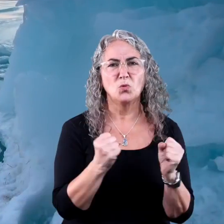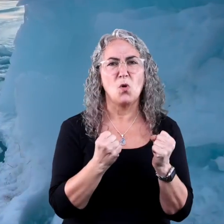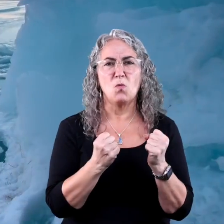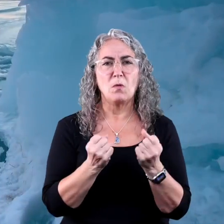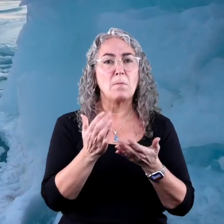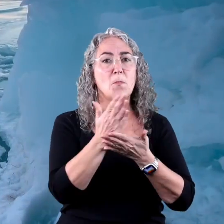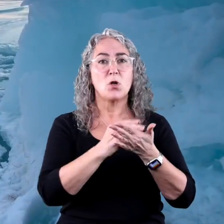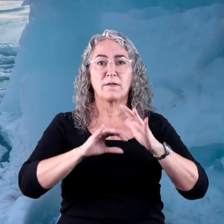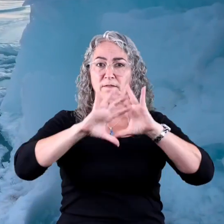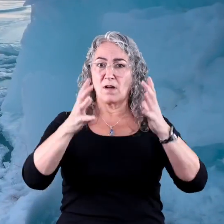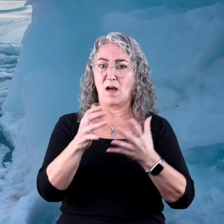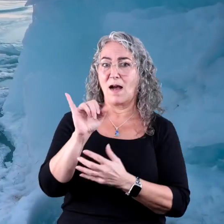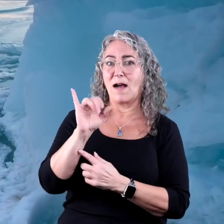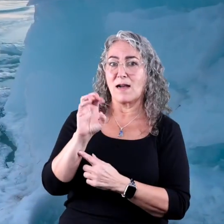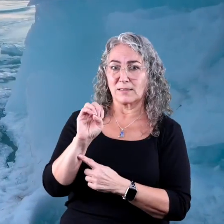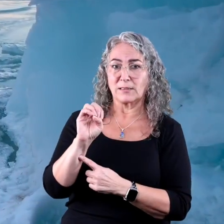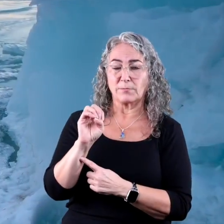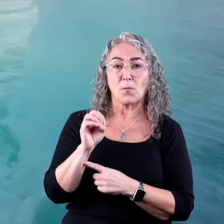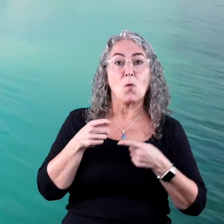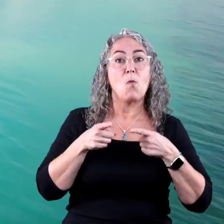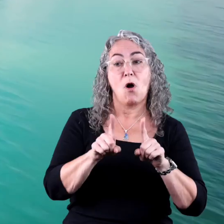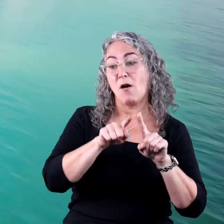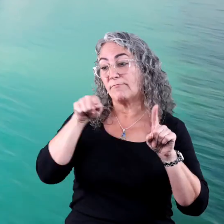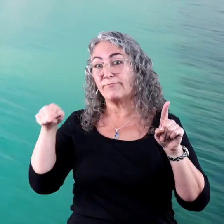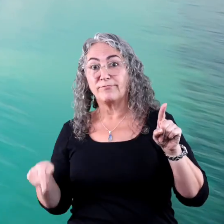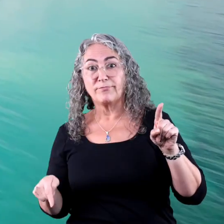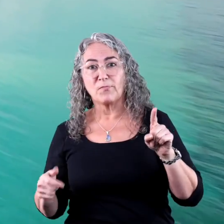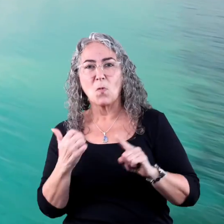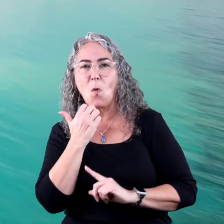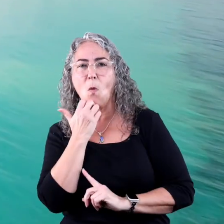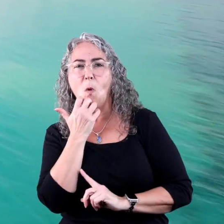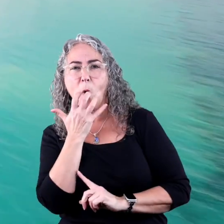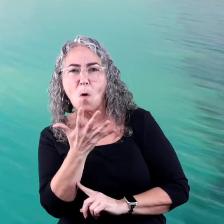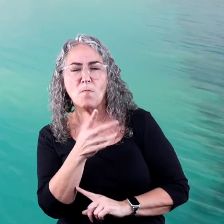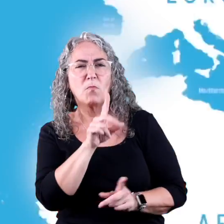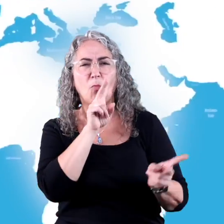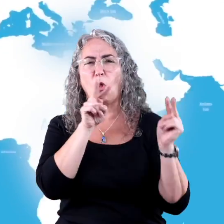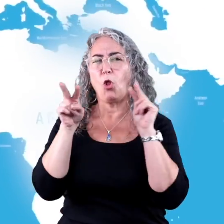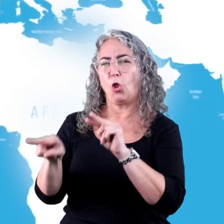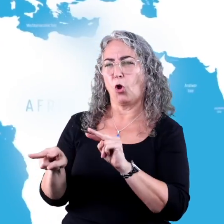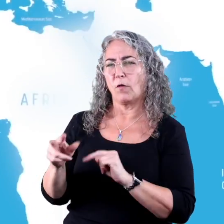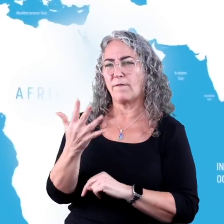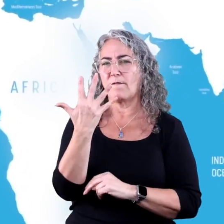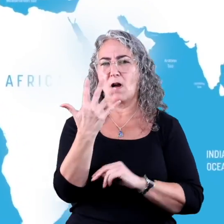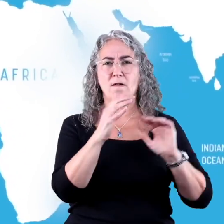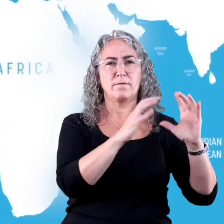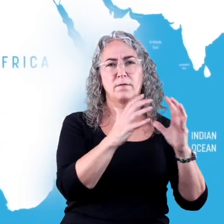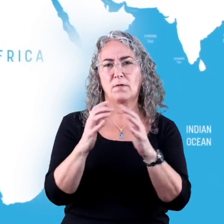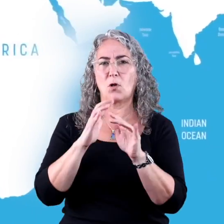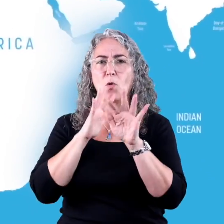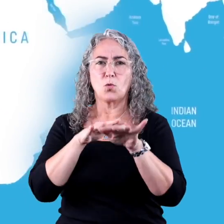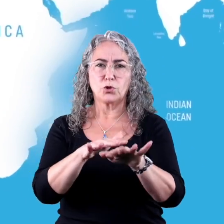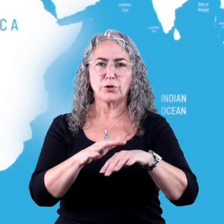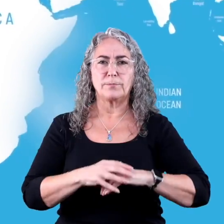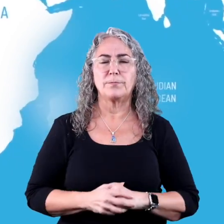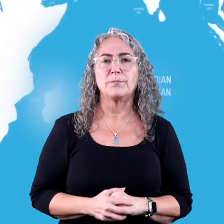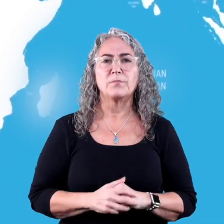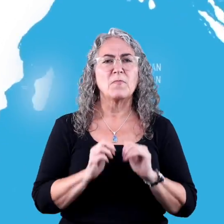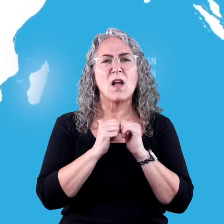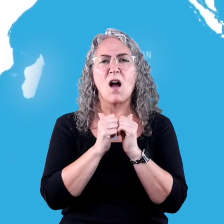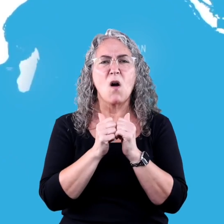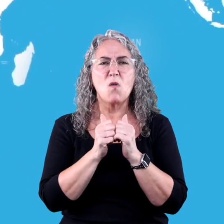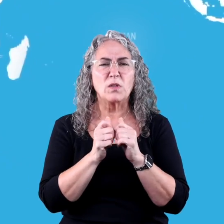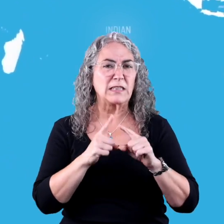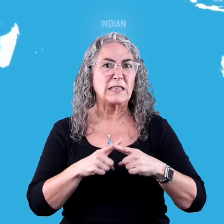very cold with parts covered in ice, while others are warm. Let's take a closer look at each of the five oceans